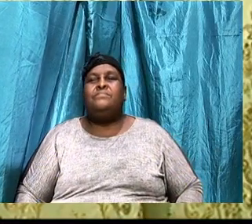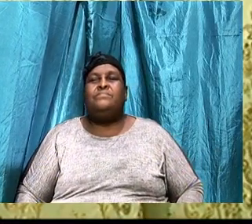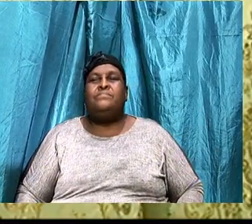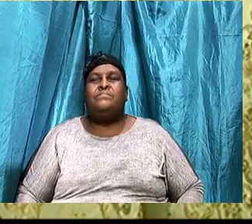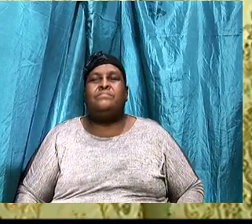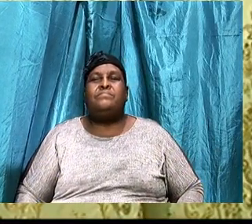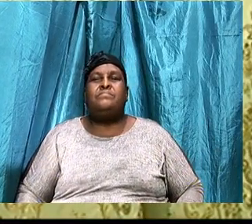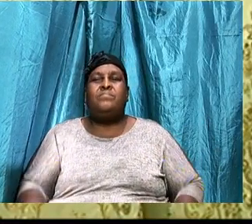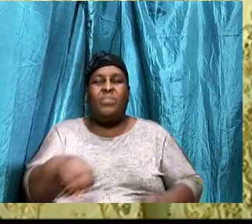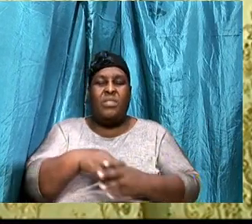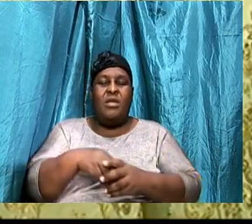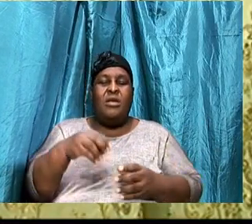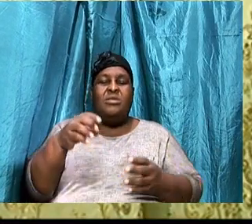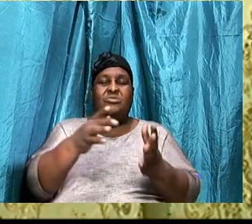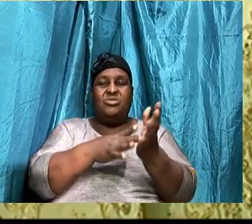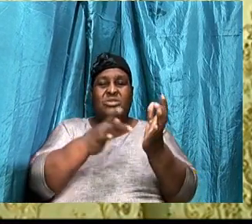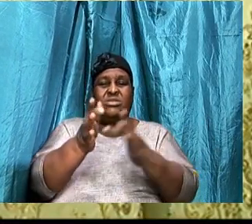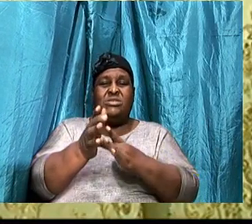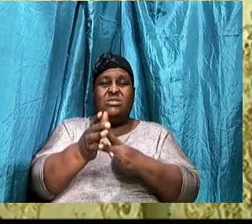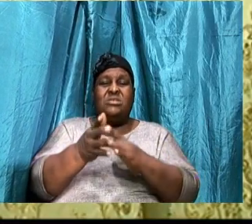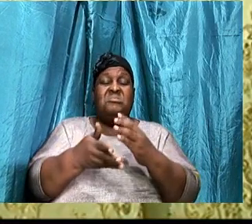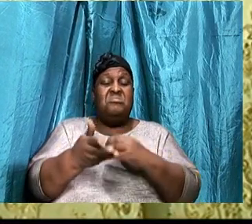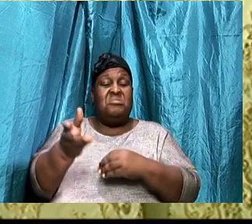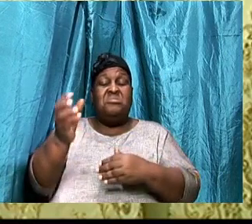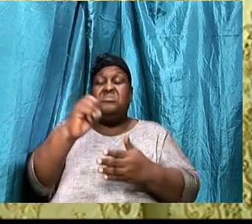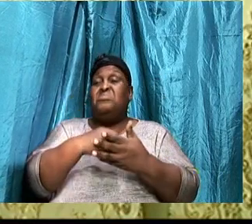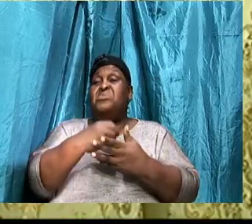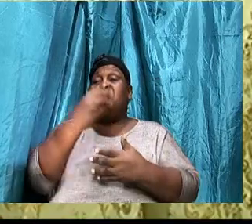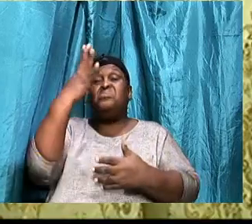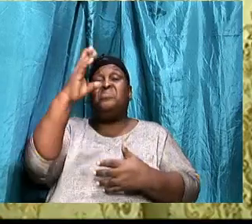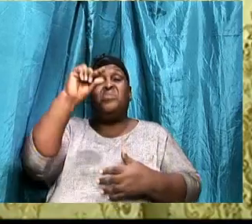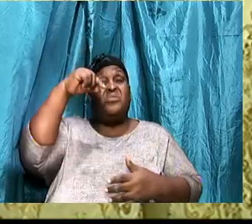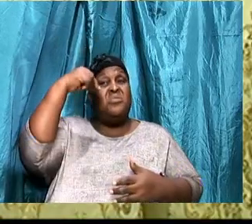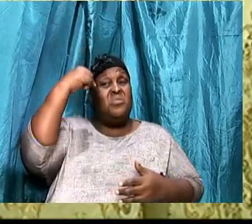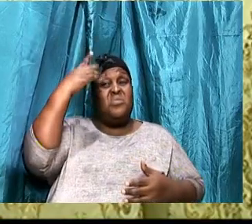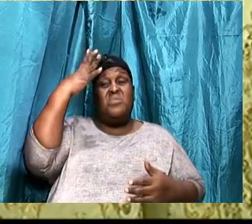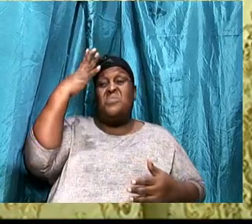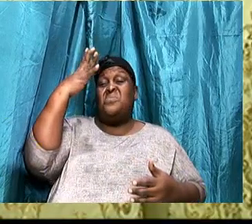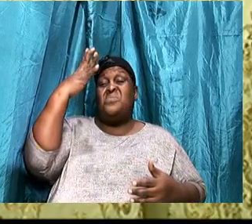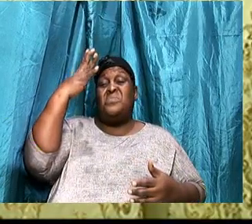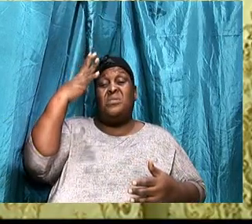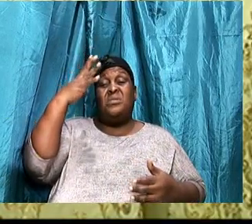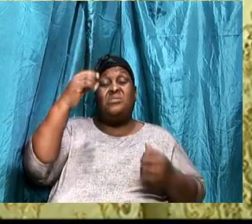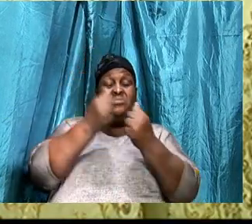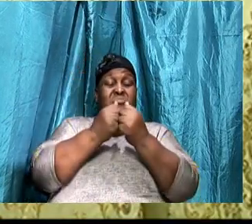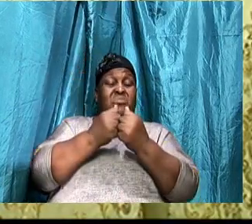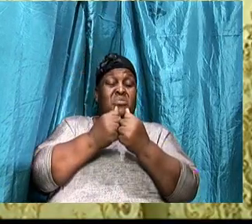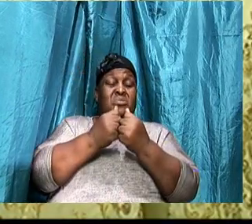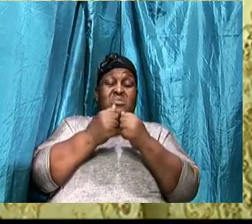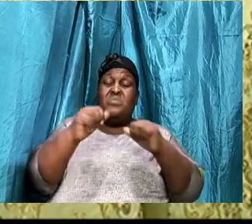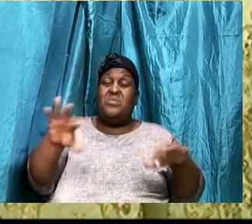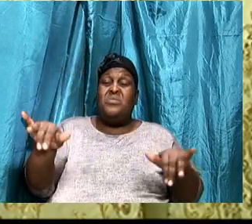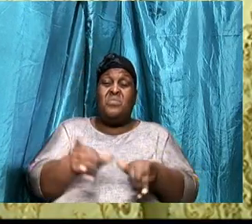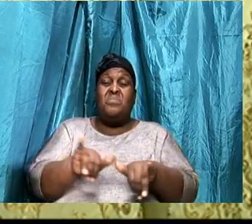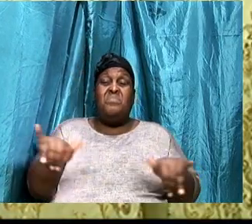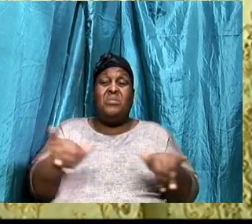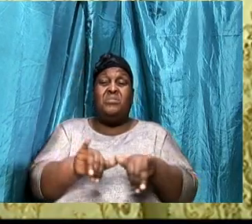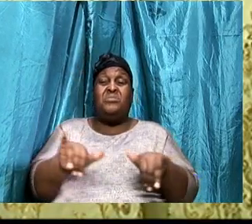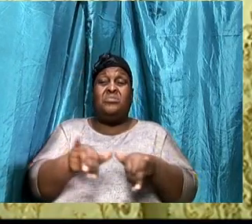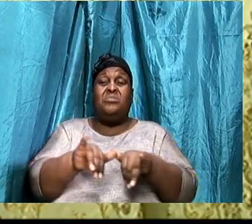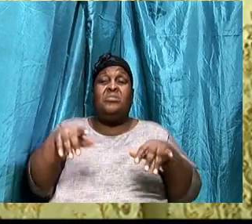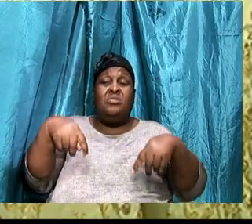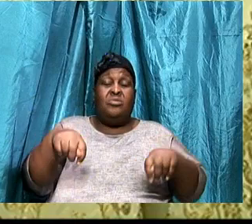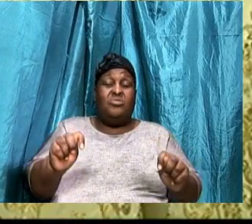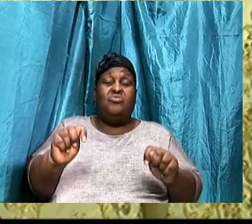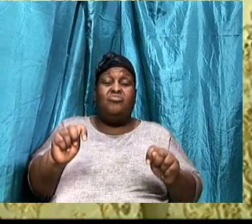In Christ, There is abundance, There is grace, Without measure, And as you try, To live the life,